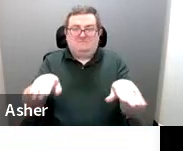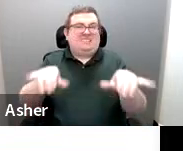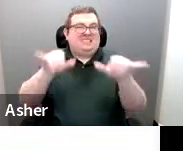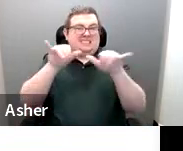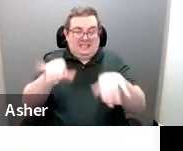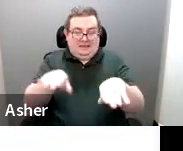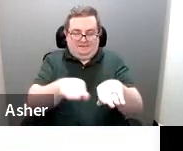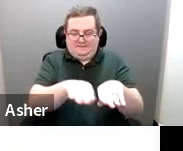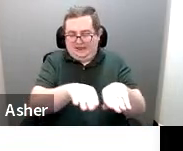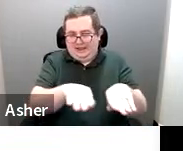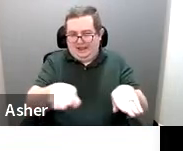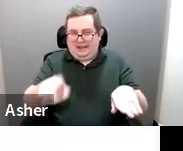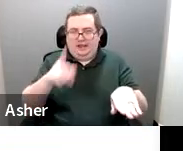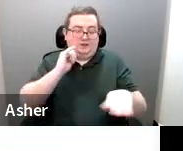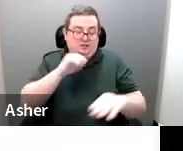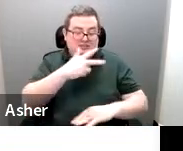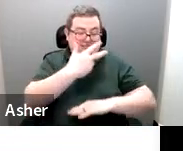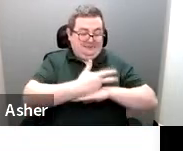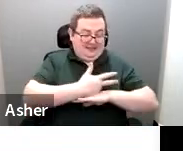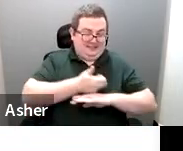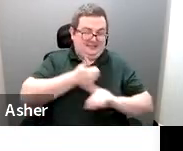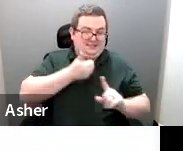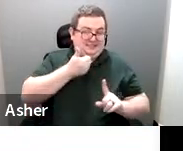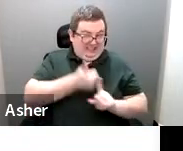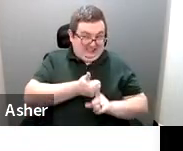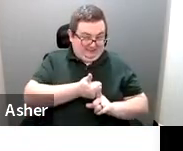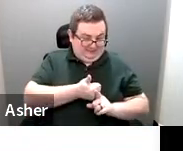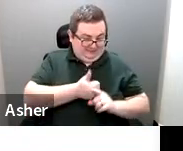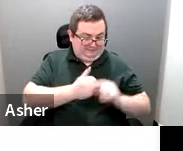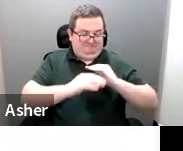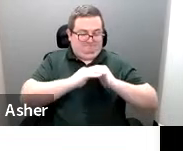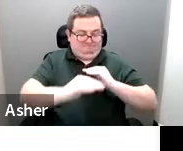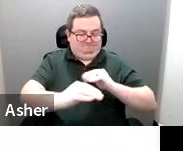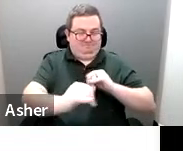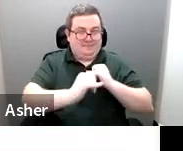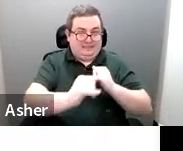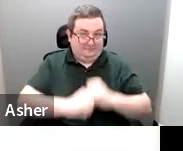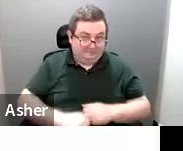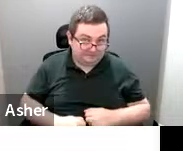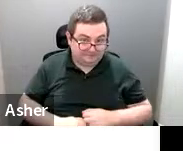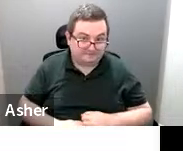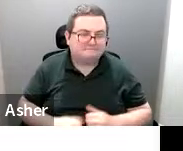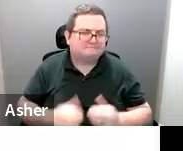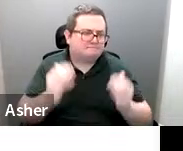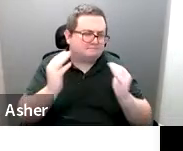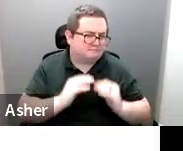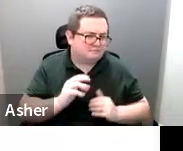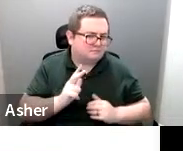flatness as the space that it is serving. Next slide, 37.